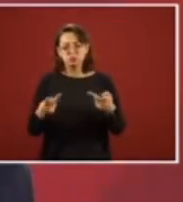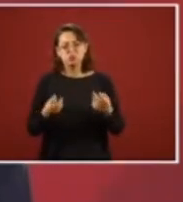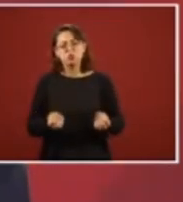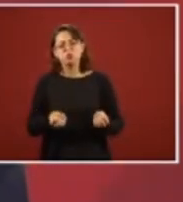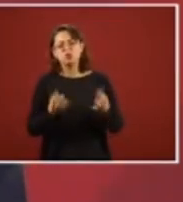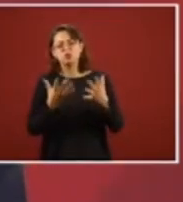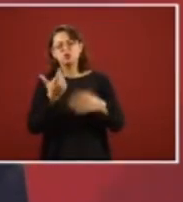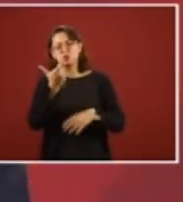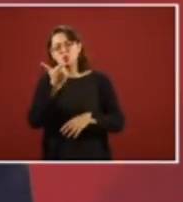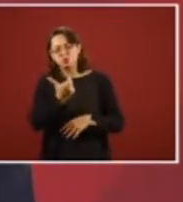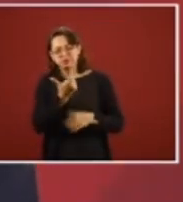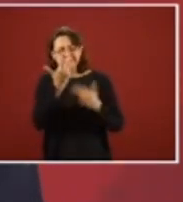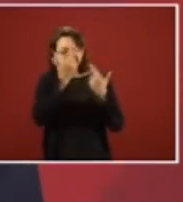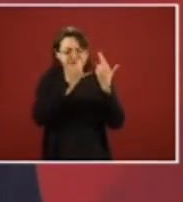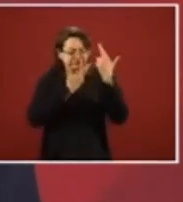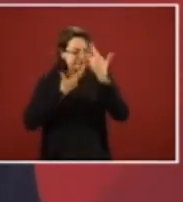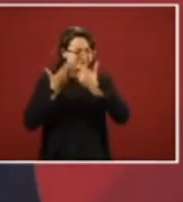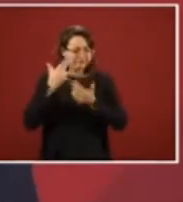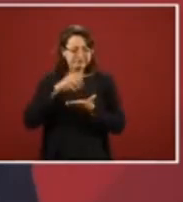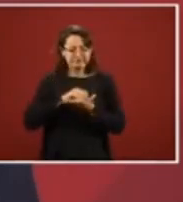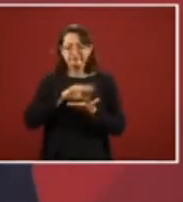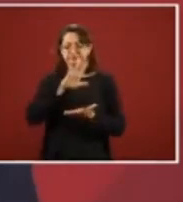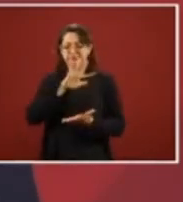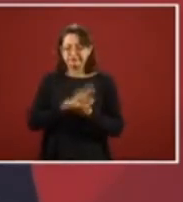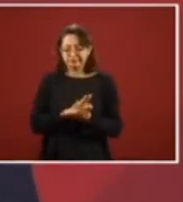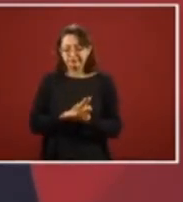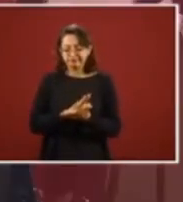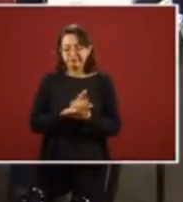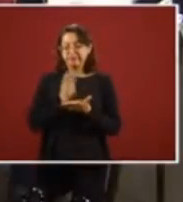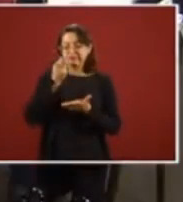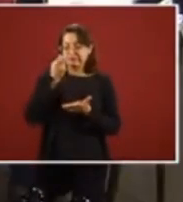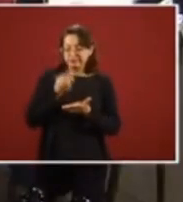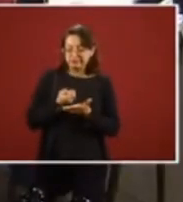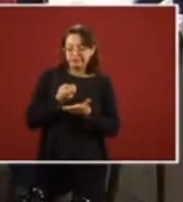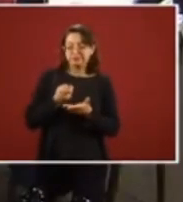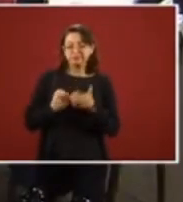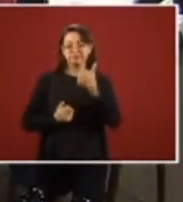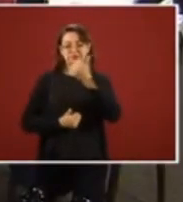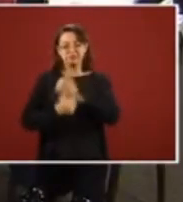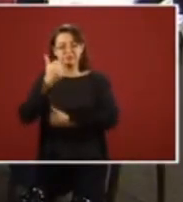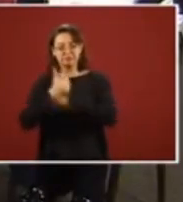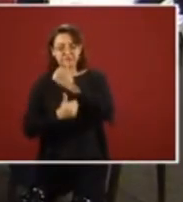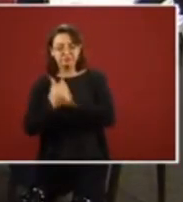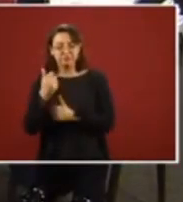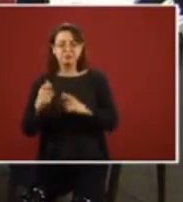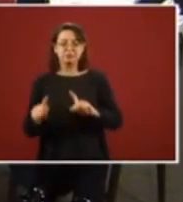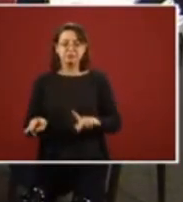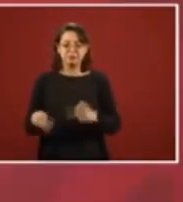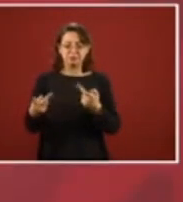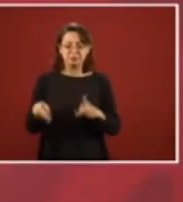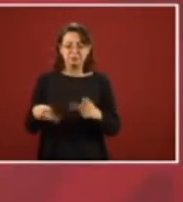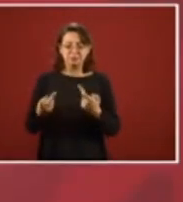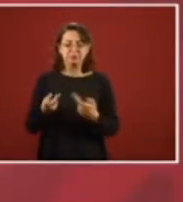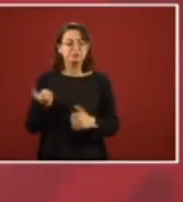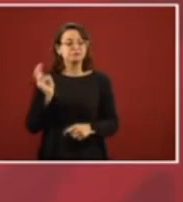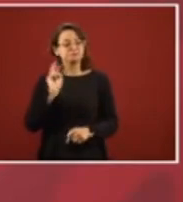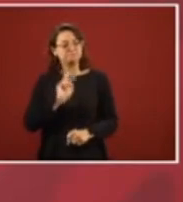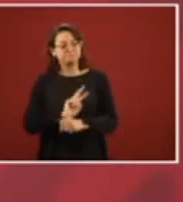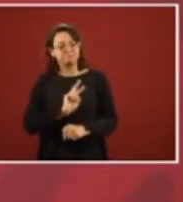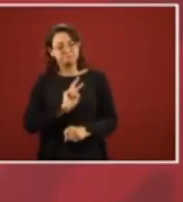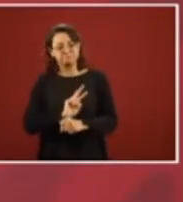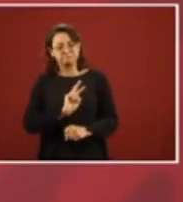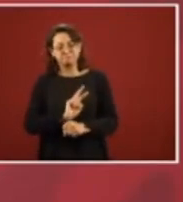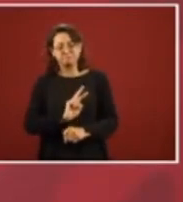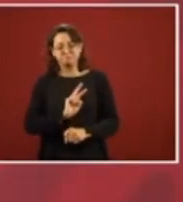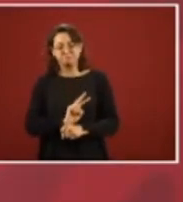But instead, it should be based on the value or appraisal. And they